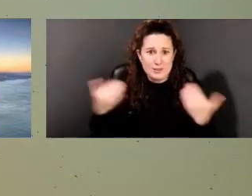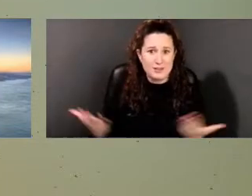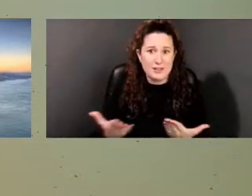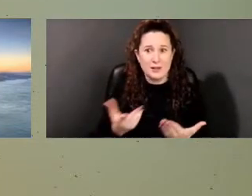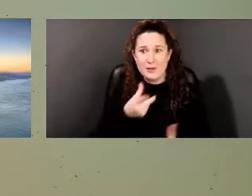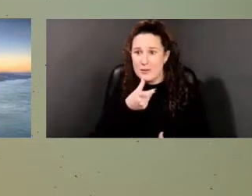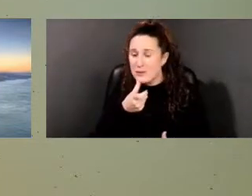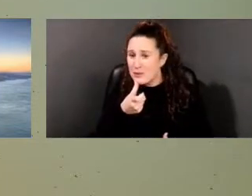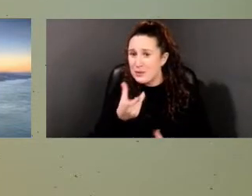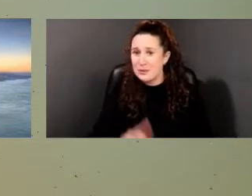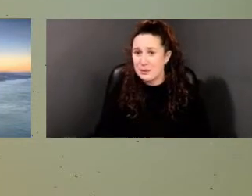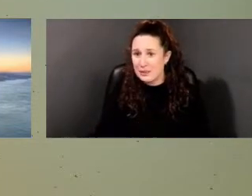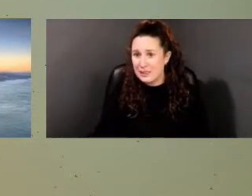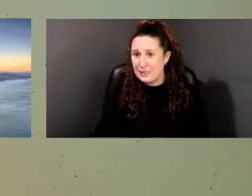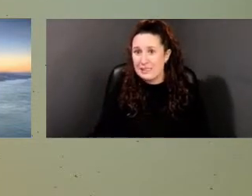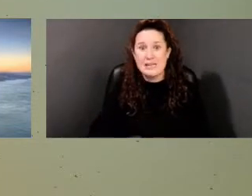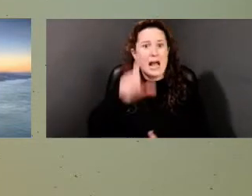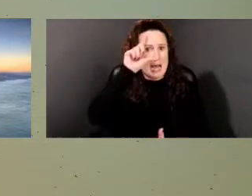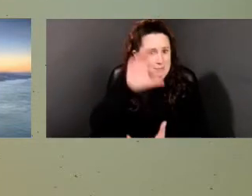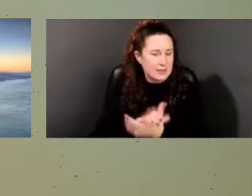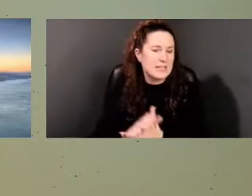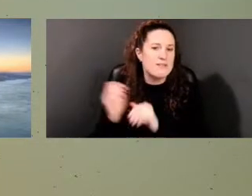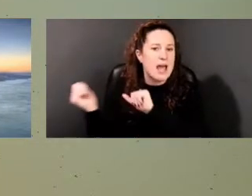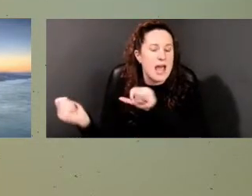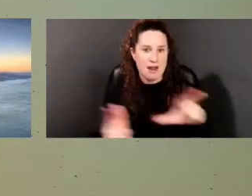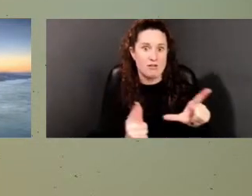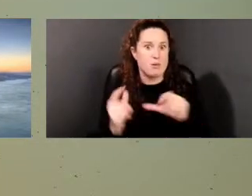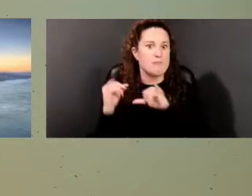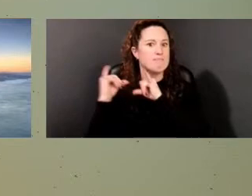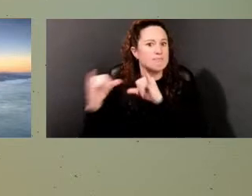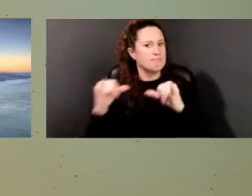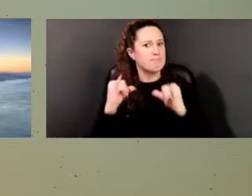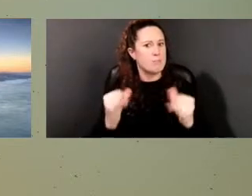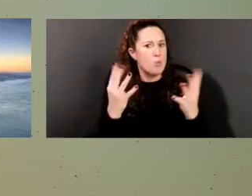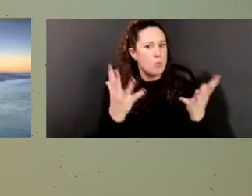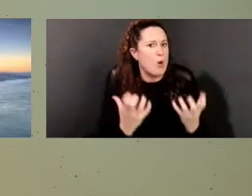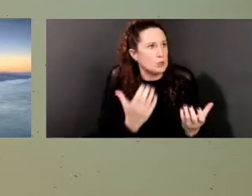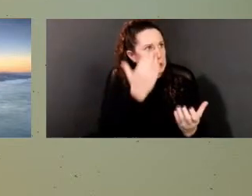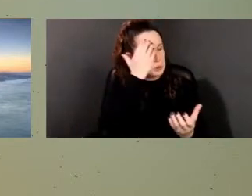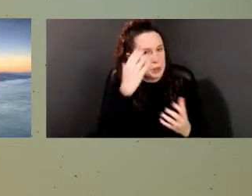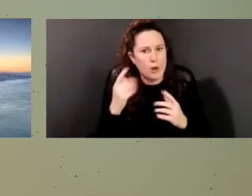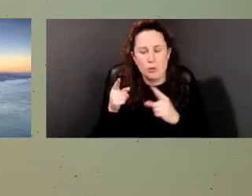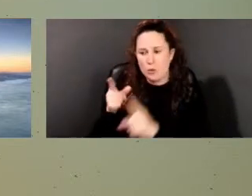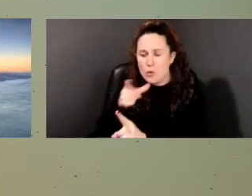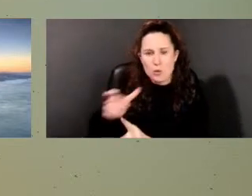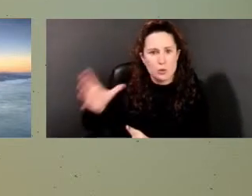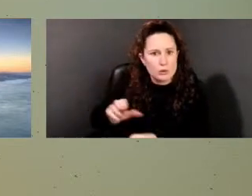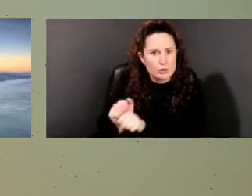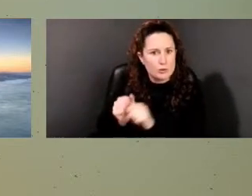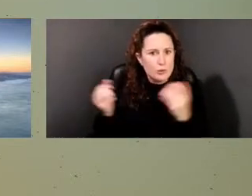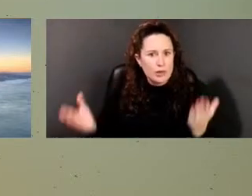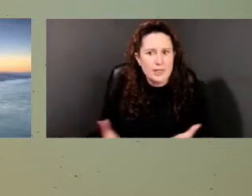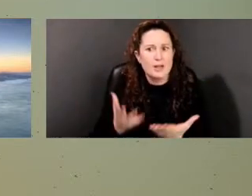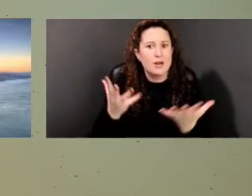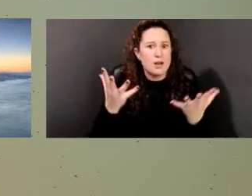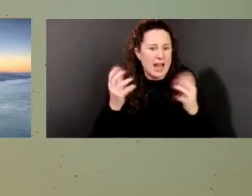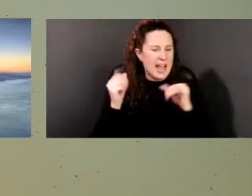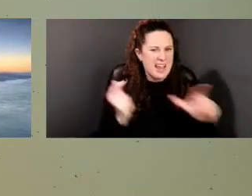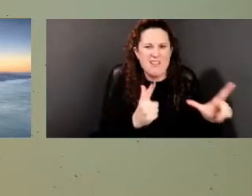I would think that would be for everyone, to want to know more about the people who have gone before us and to learn these lessons in history.